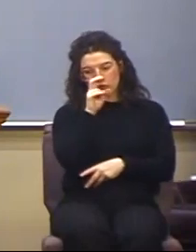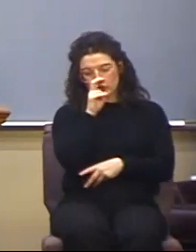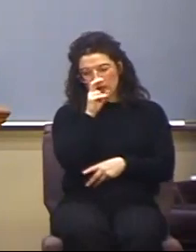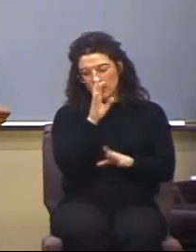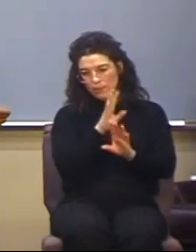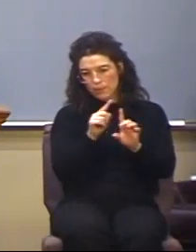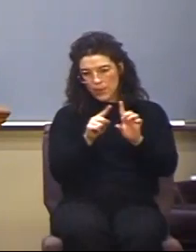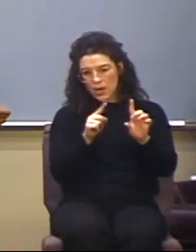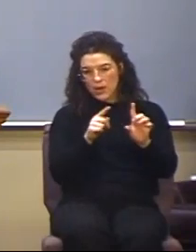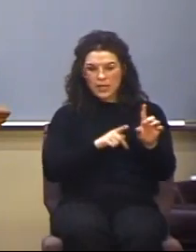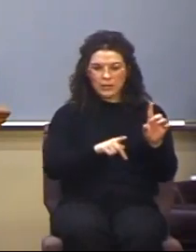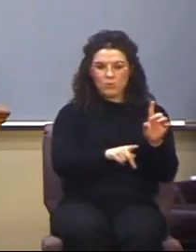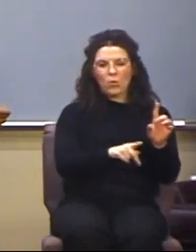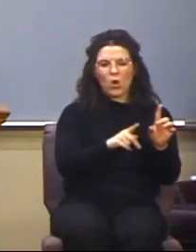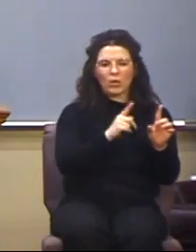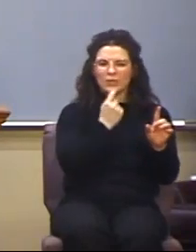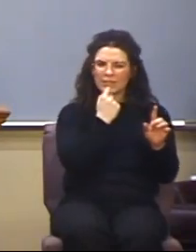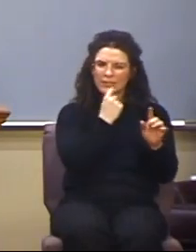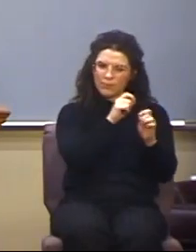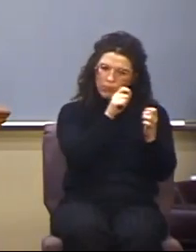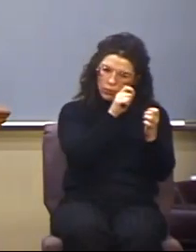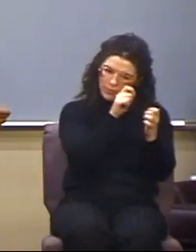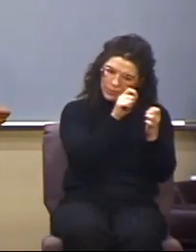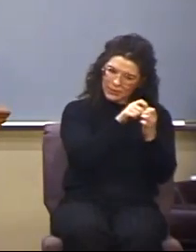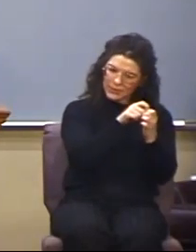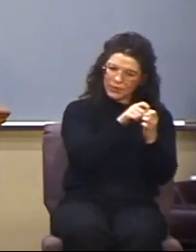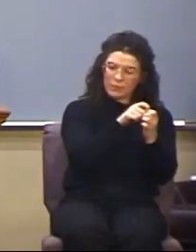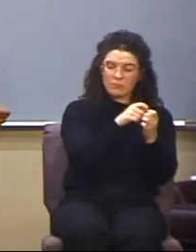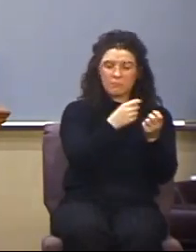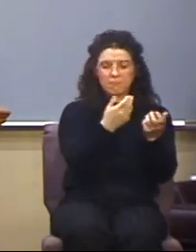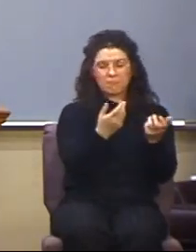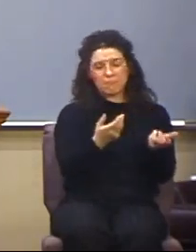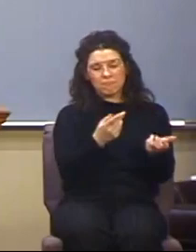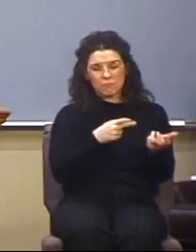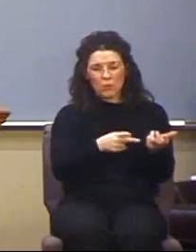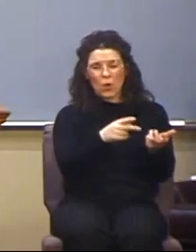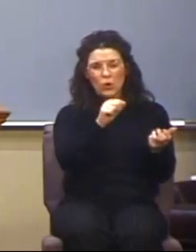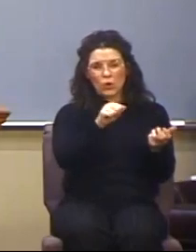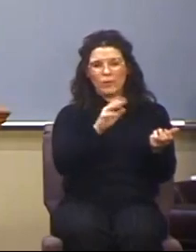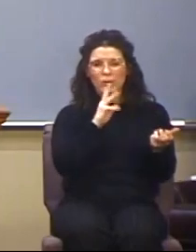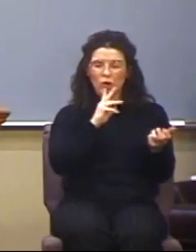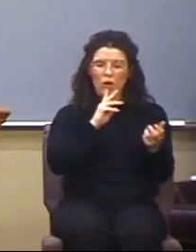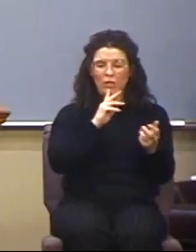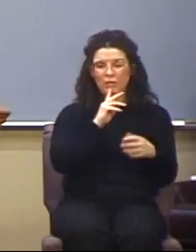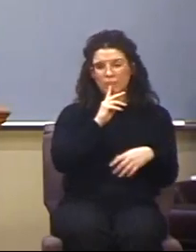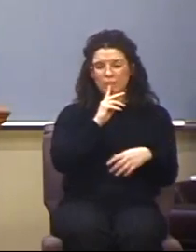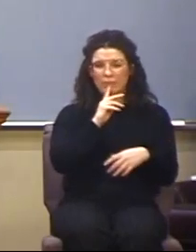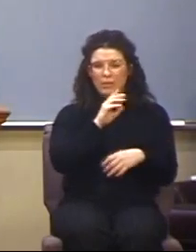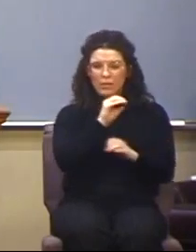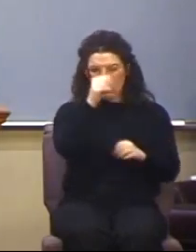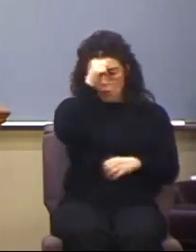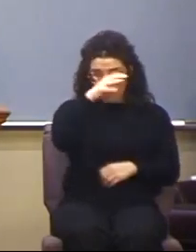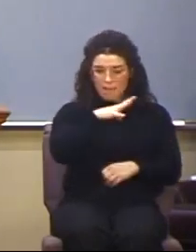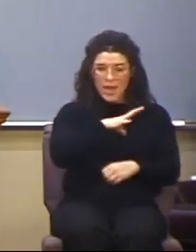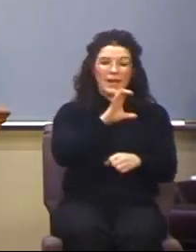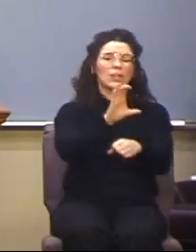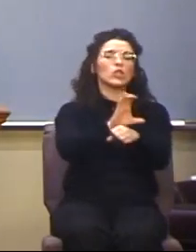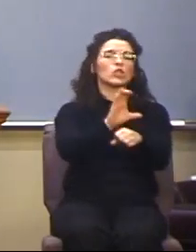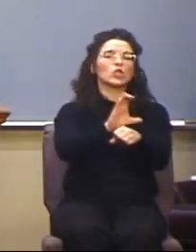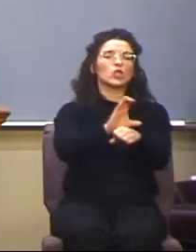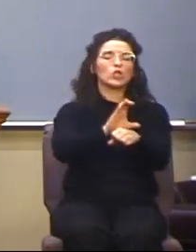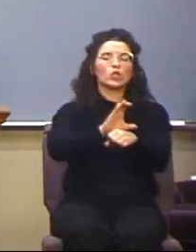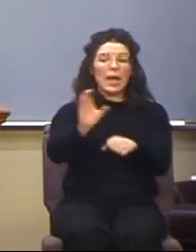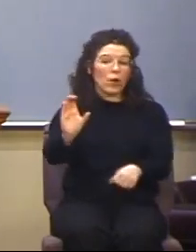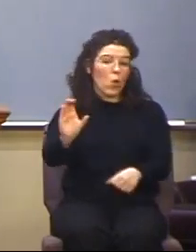Paul referring to something more specific? Paul could be referring to no man in the assembly at Corinth,